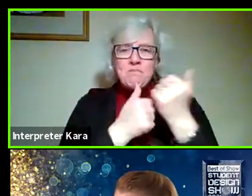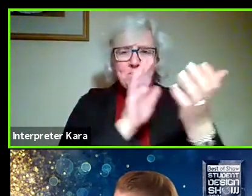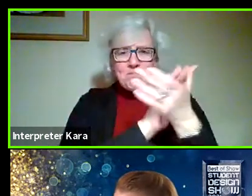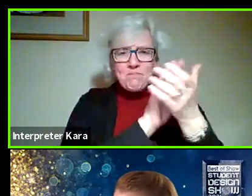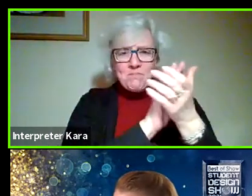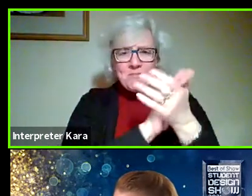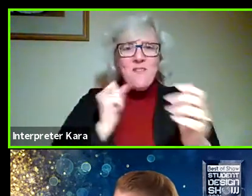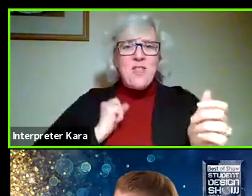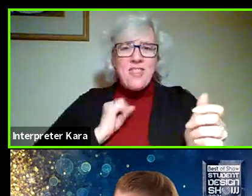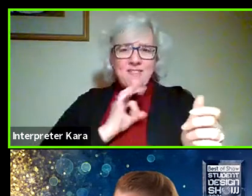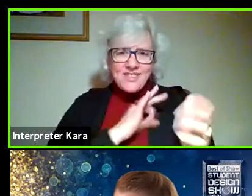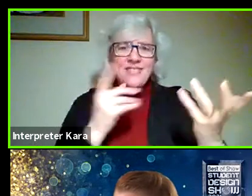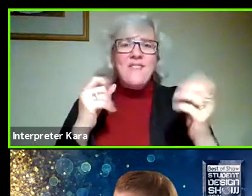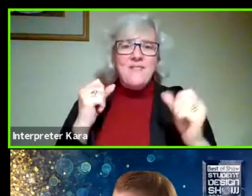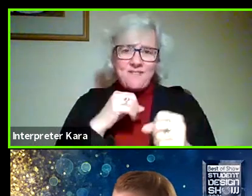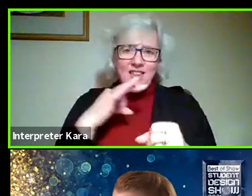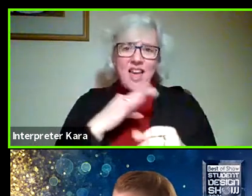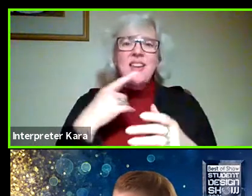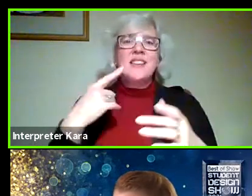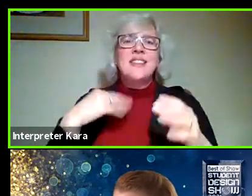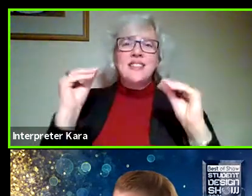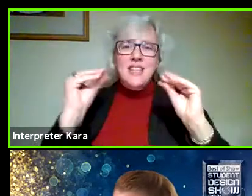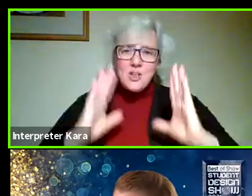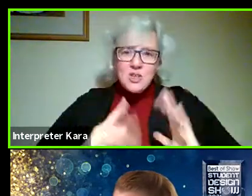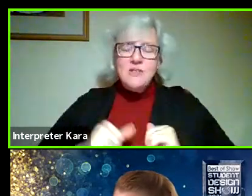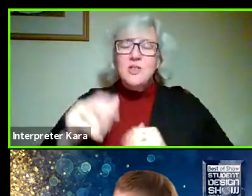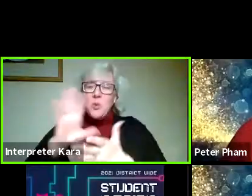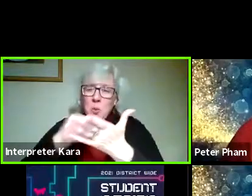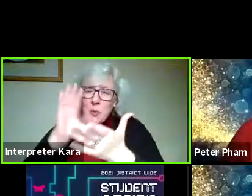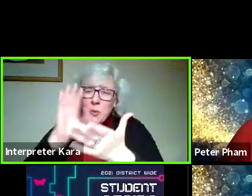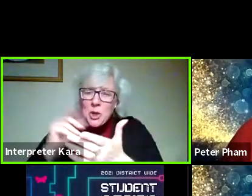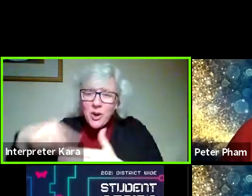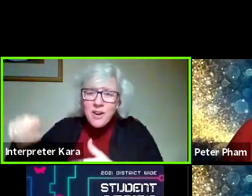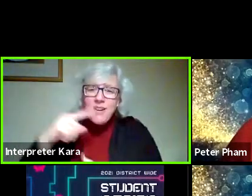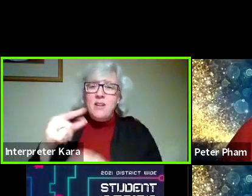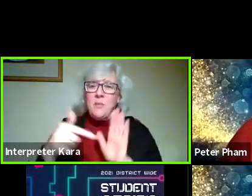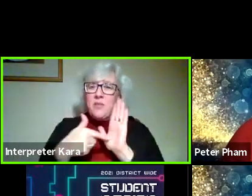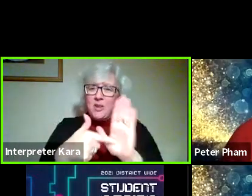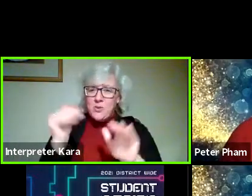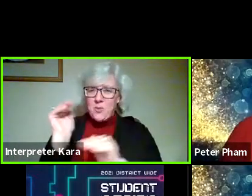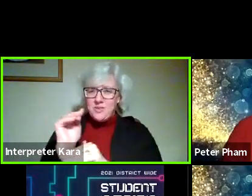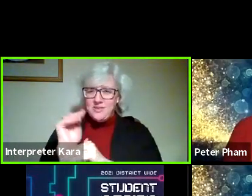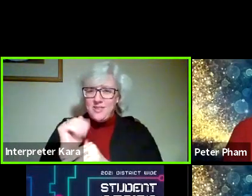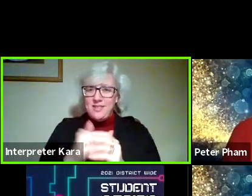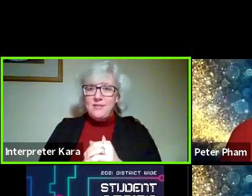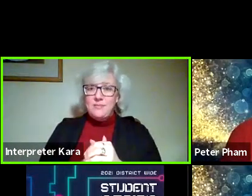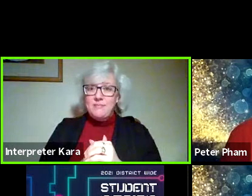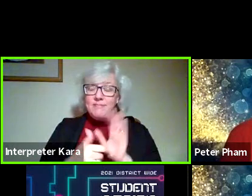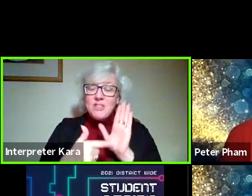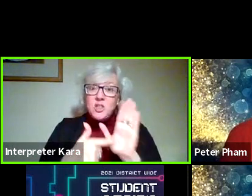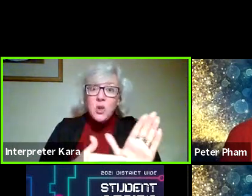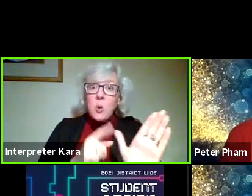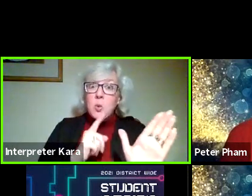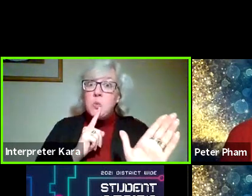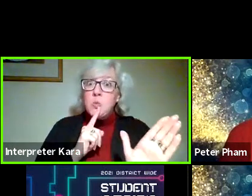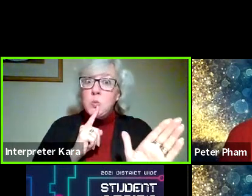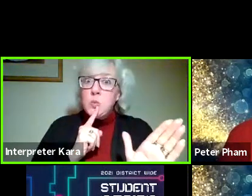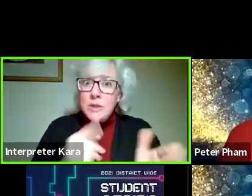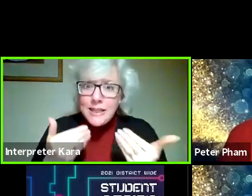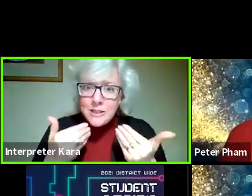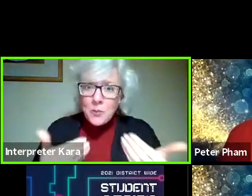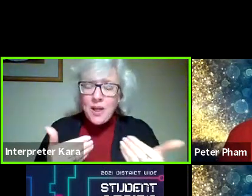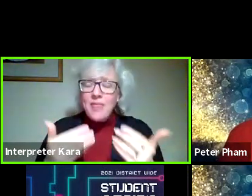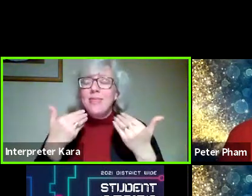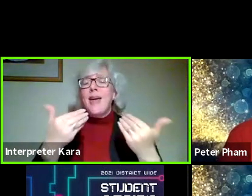have made this possible for the students to learn what they've shown tonight. And it's shown through really well. So thank you,